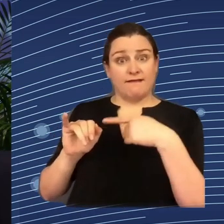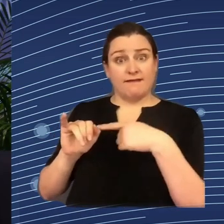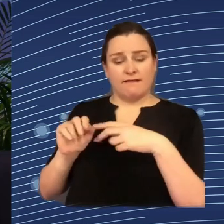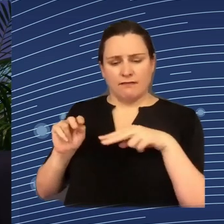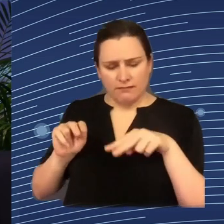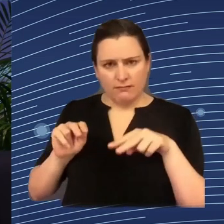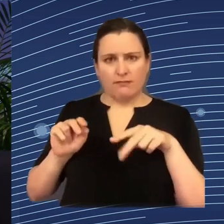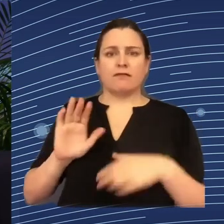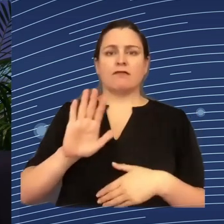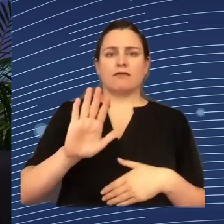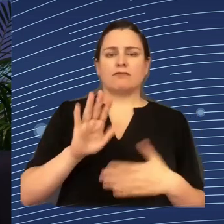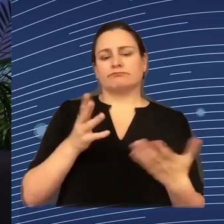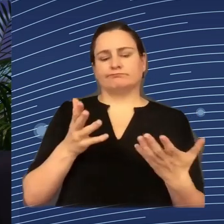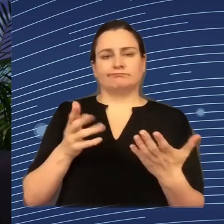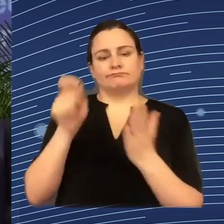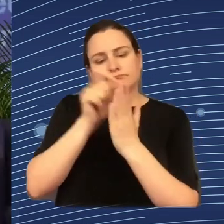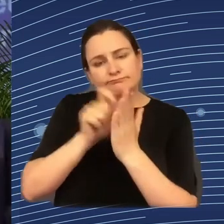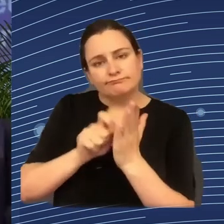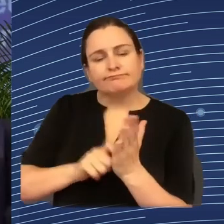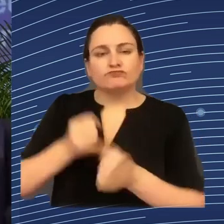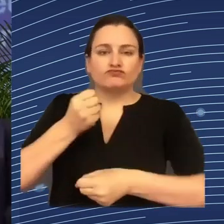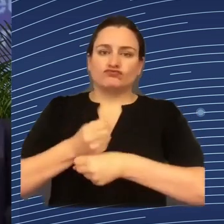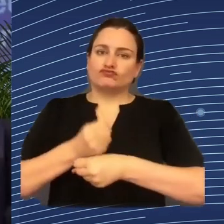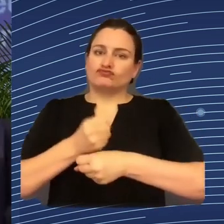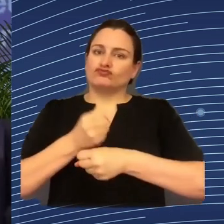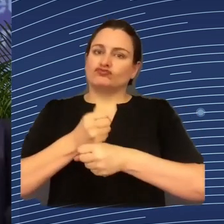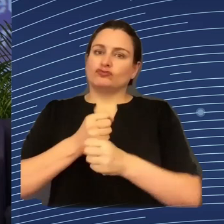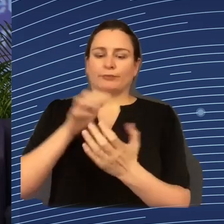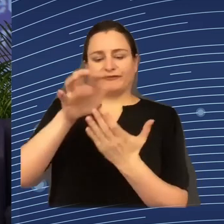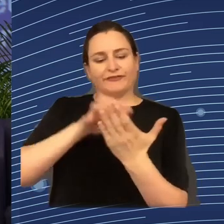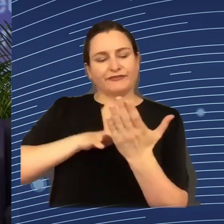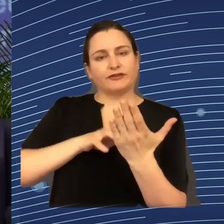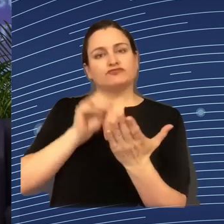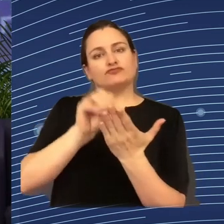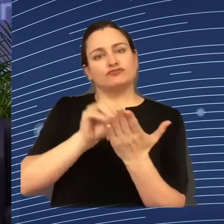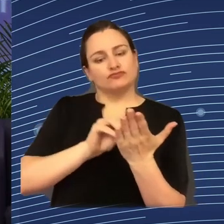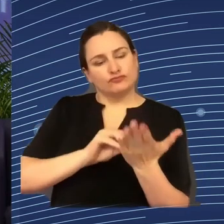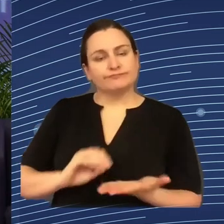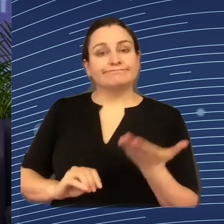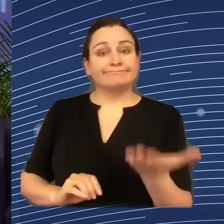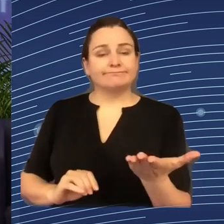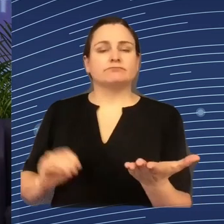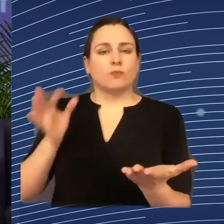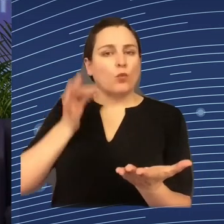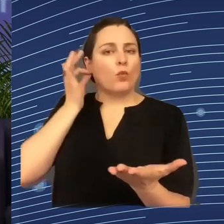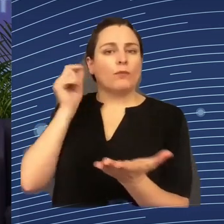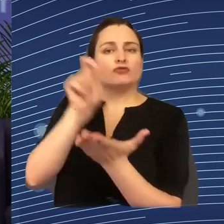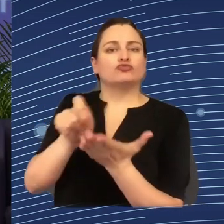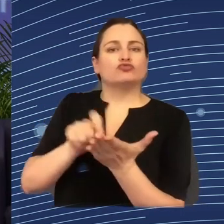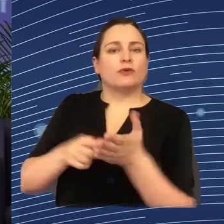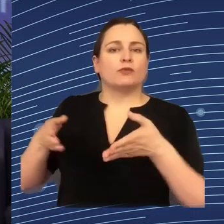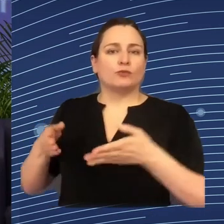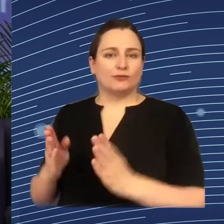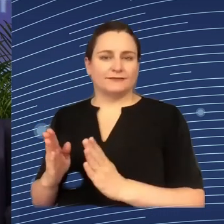letter when you would like to apply for a job that you are using certain terms that men will not use, that there are certain names